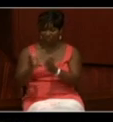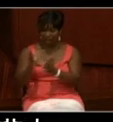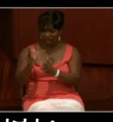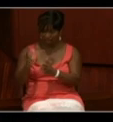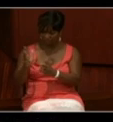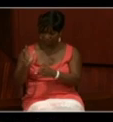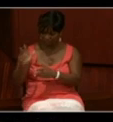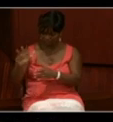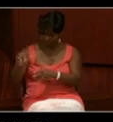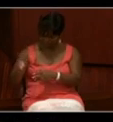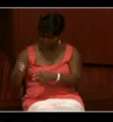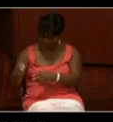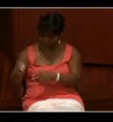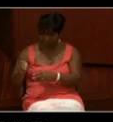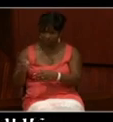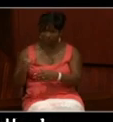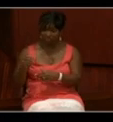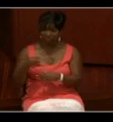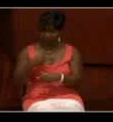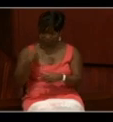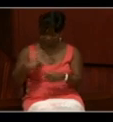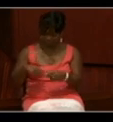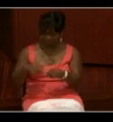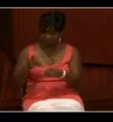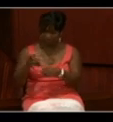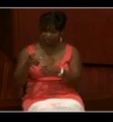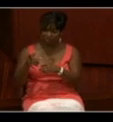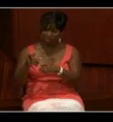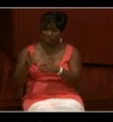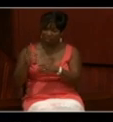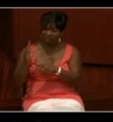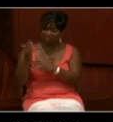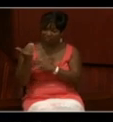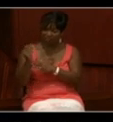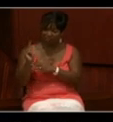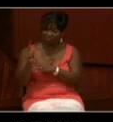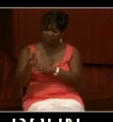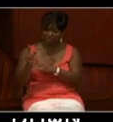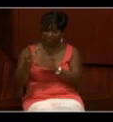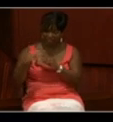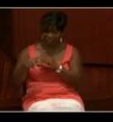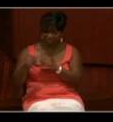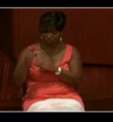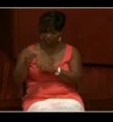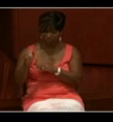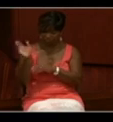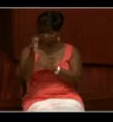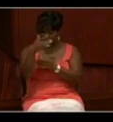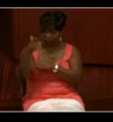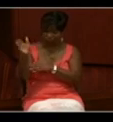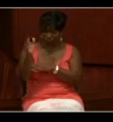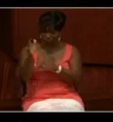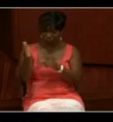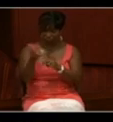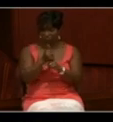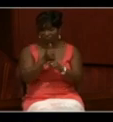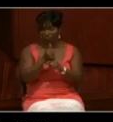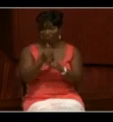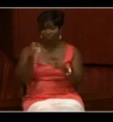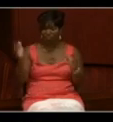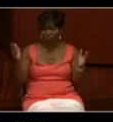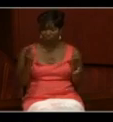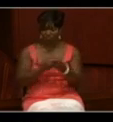from the government house. Fifteen minutes later, the U.S. flag was hoisted. U.S. steamer Ossipi saluted both flags.